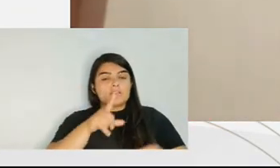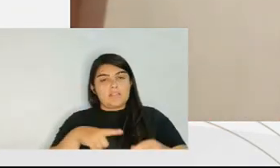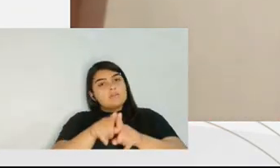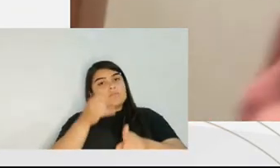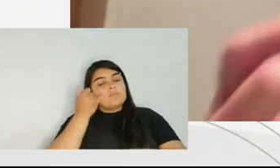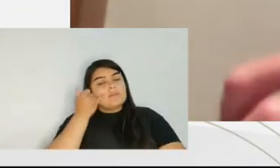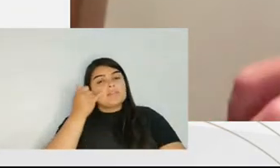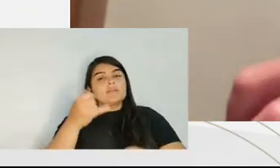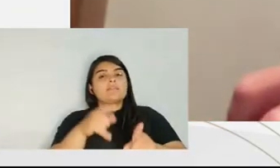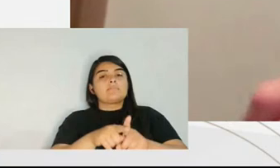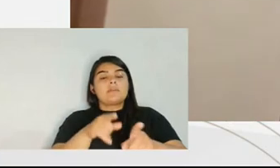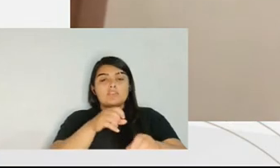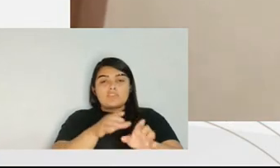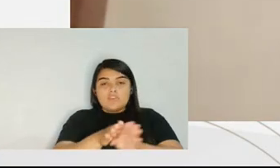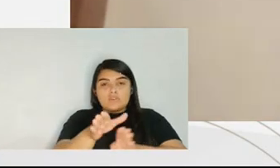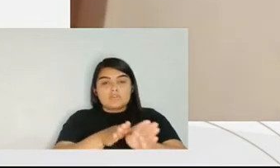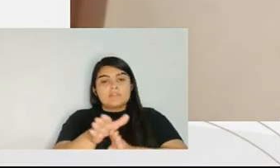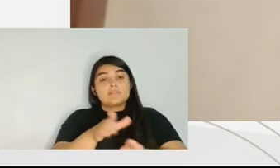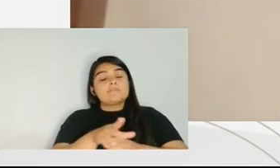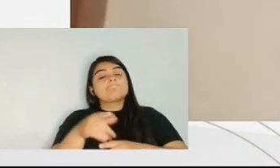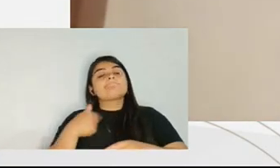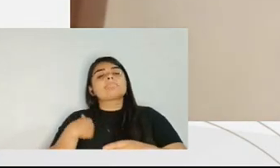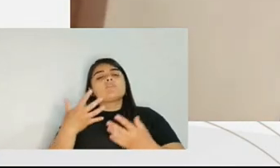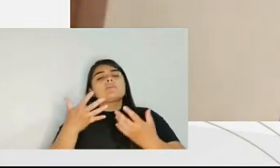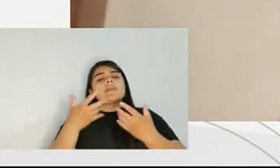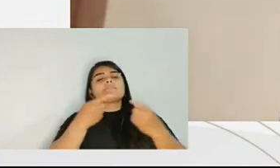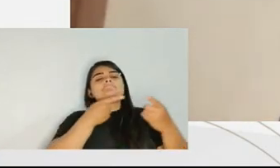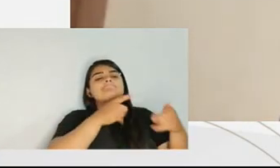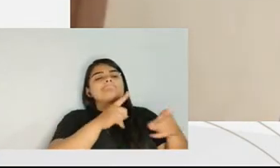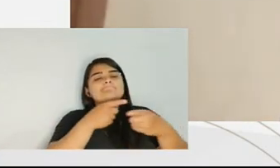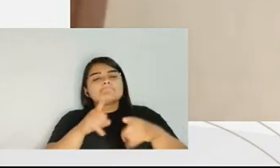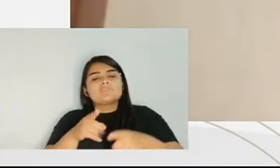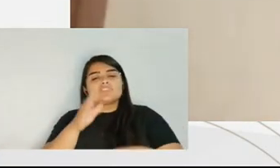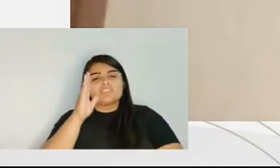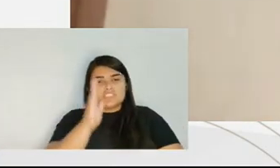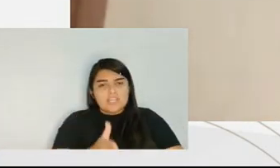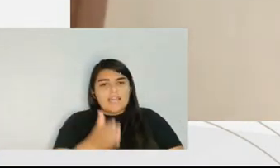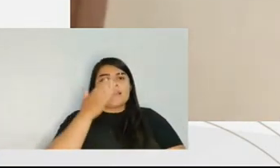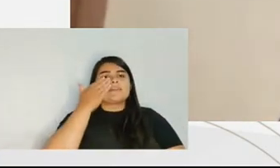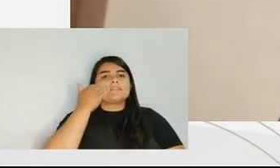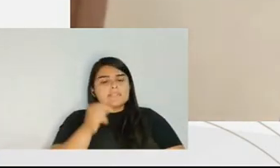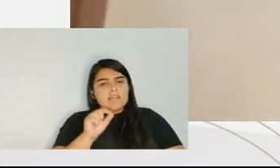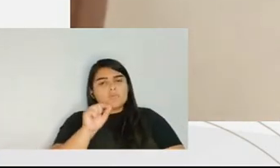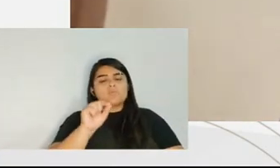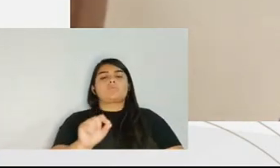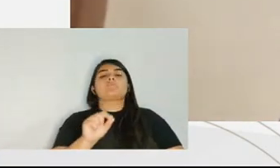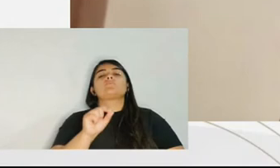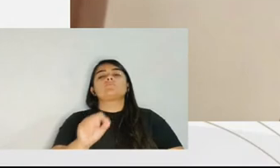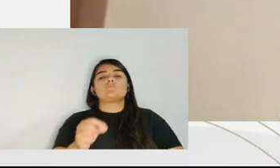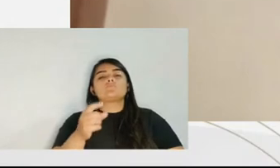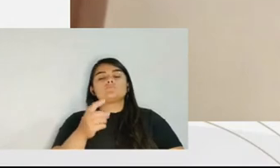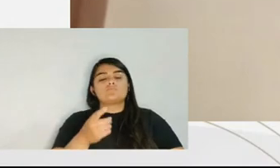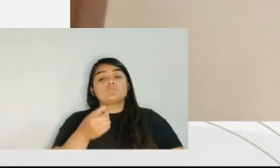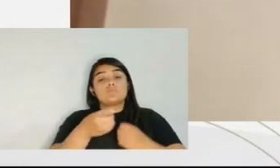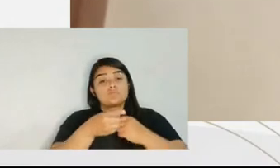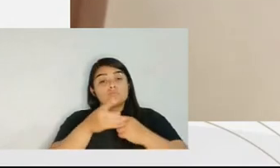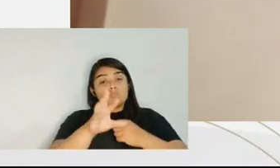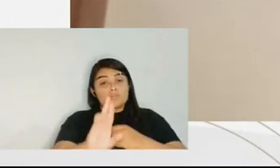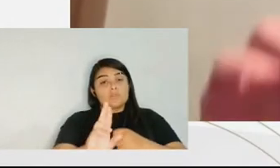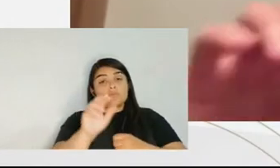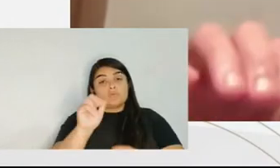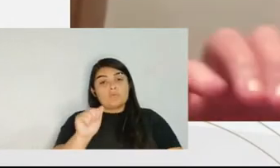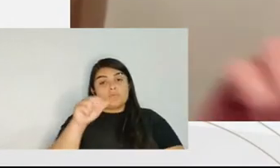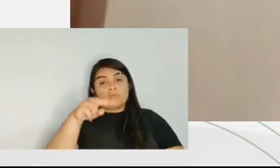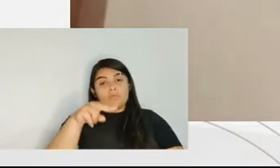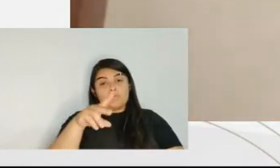also this idea to establish that. And then I want to provoke you, knowing that Dr.